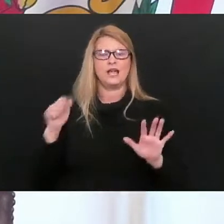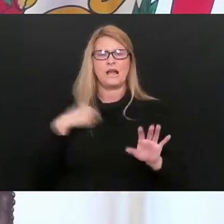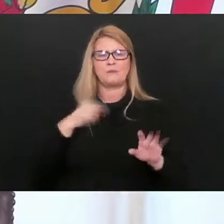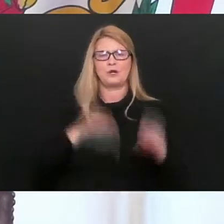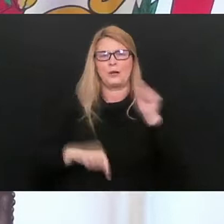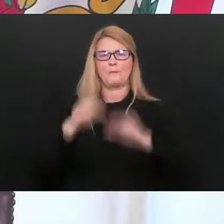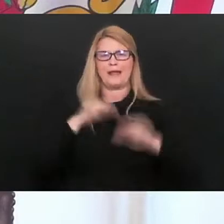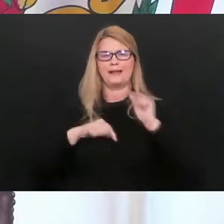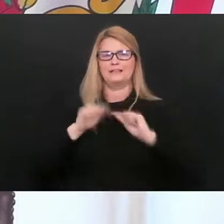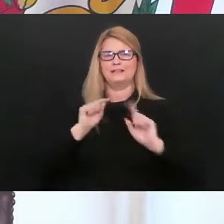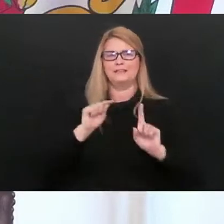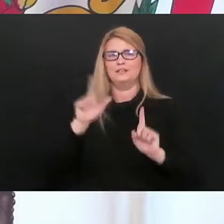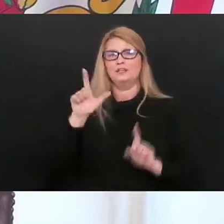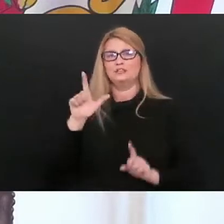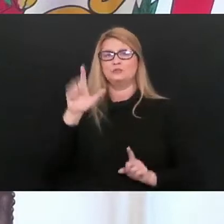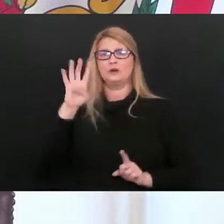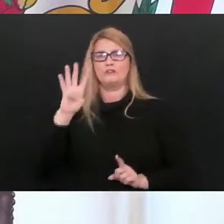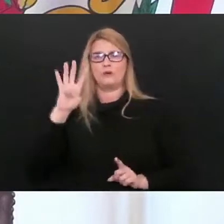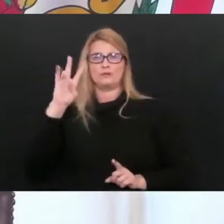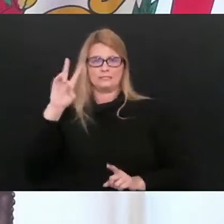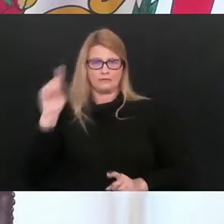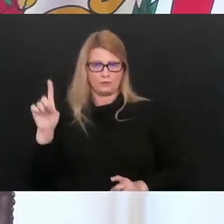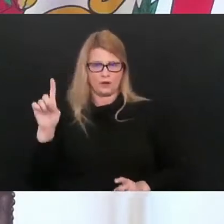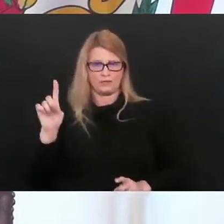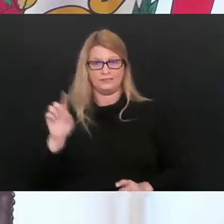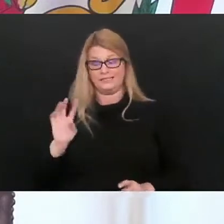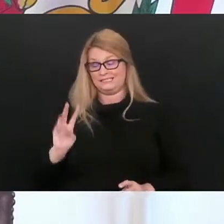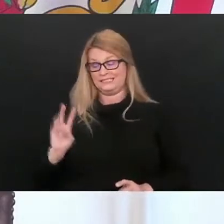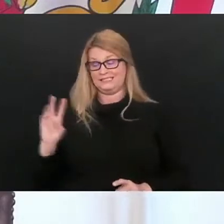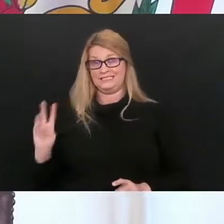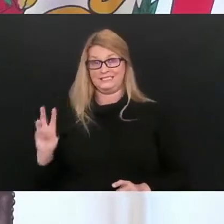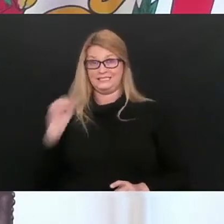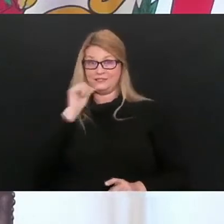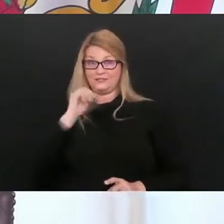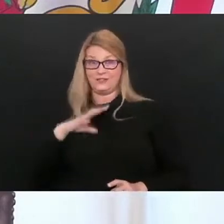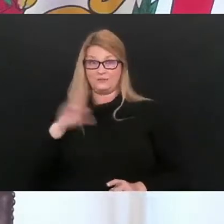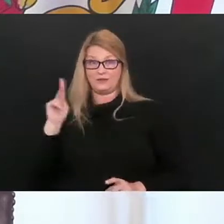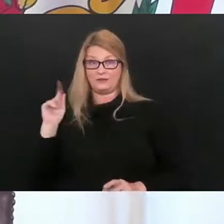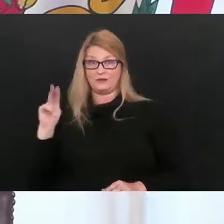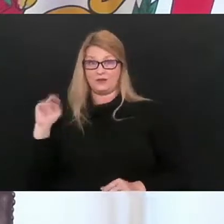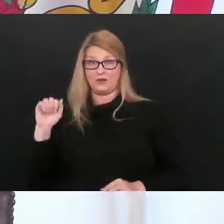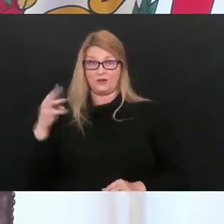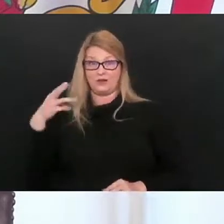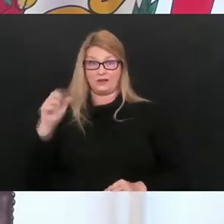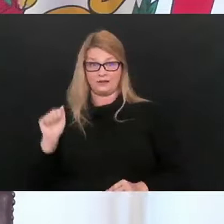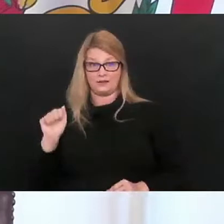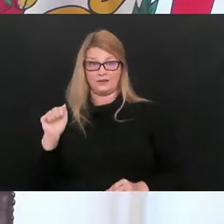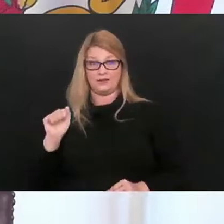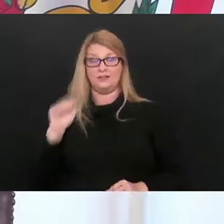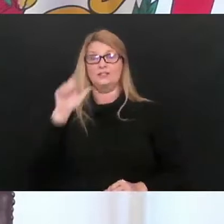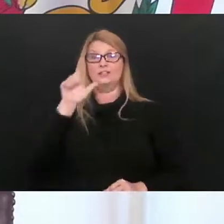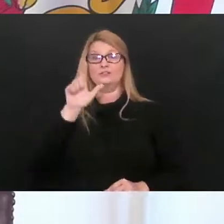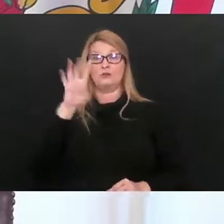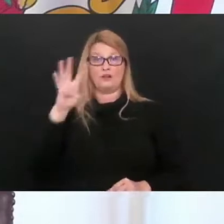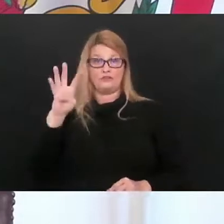Our 2,471st death is a 66-year-old female from Kanawha County. Our 2